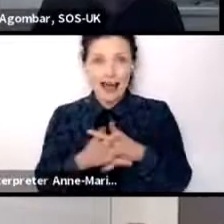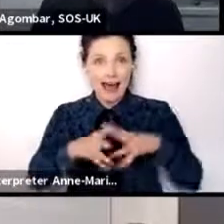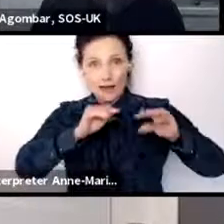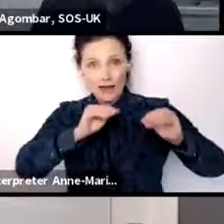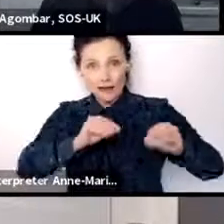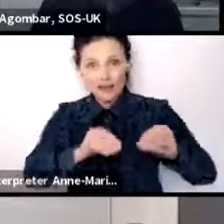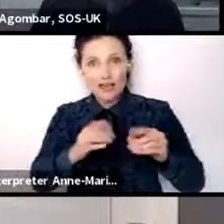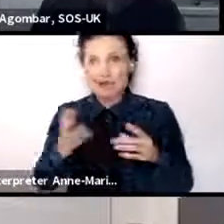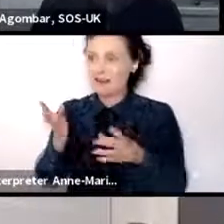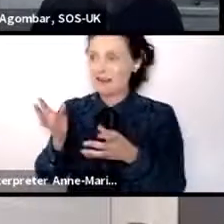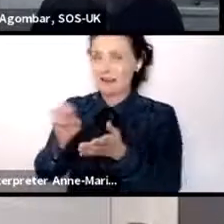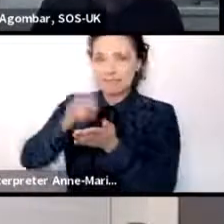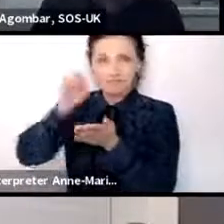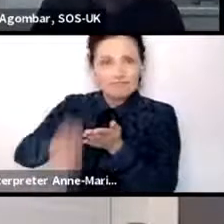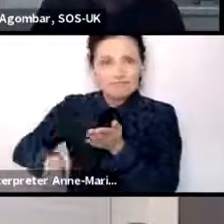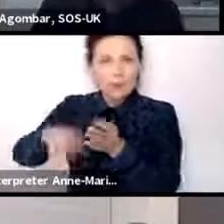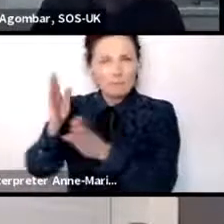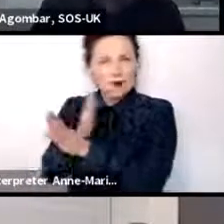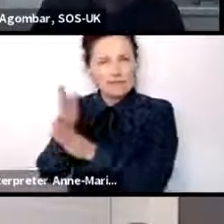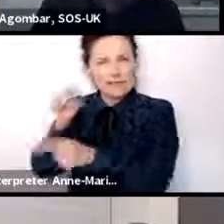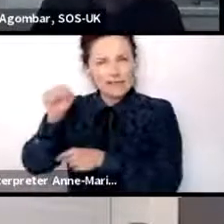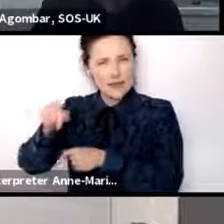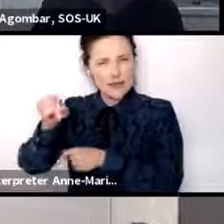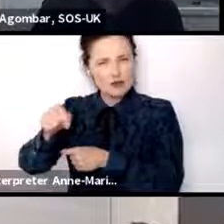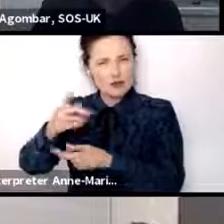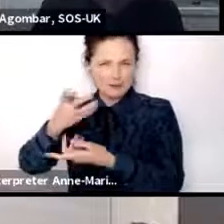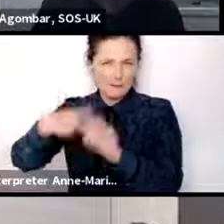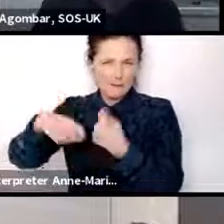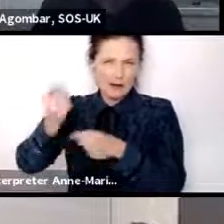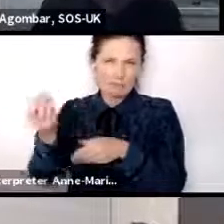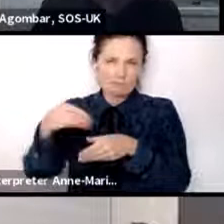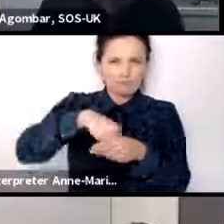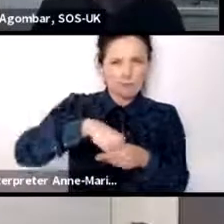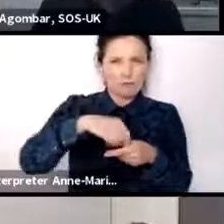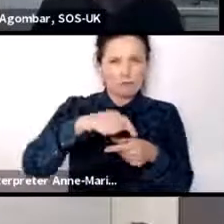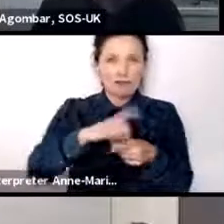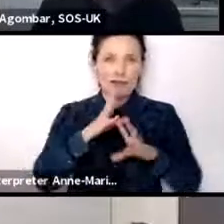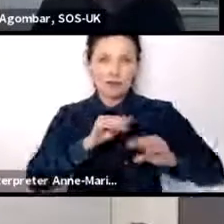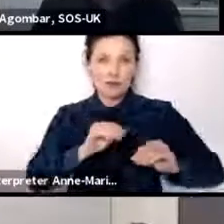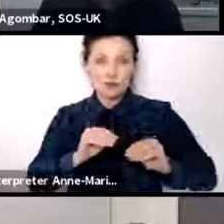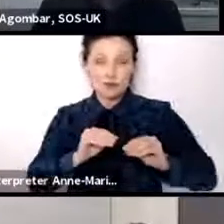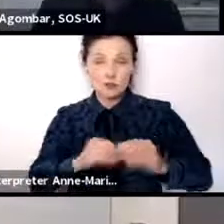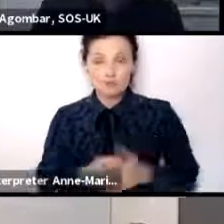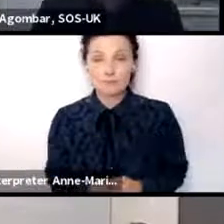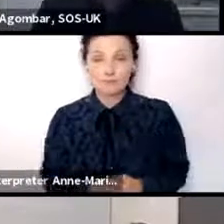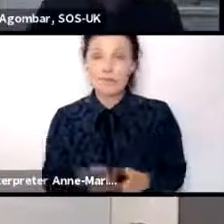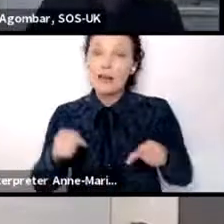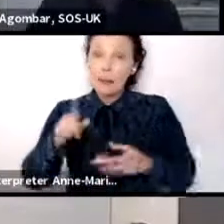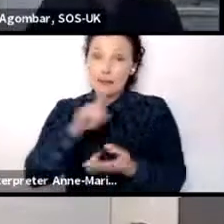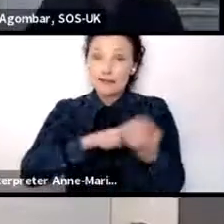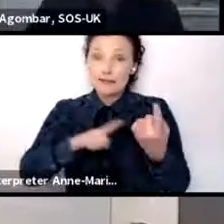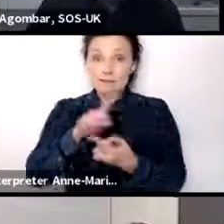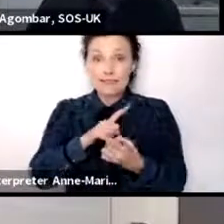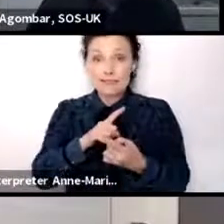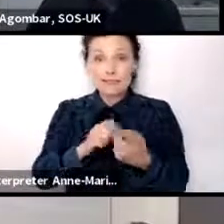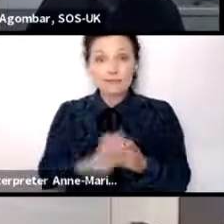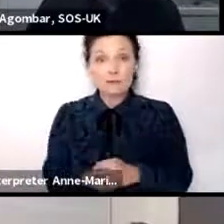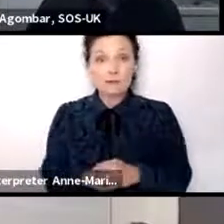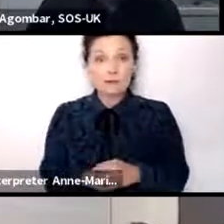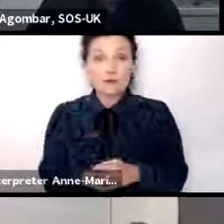privatisation that's become part of it and and all the rest of it. So this meeting was called COP and beyond.